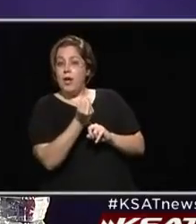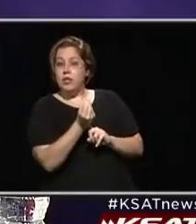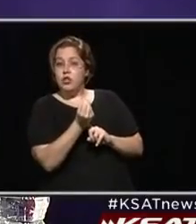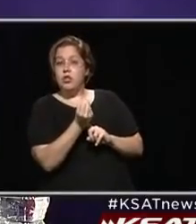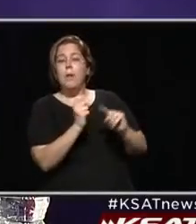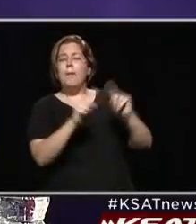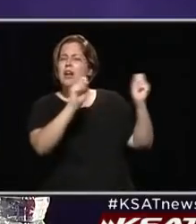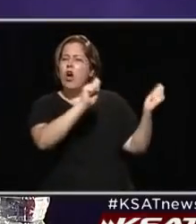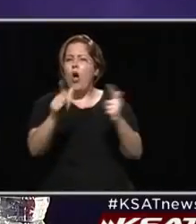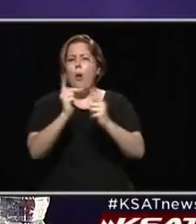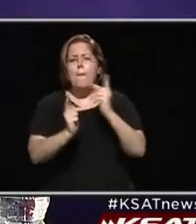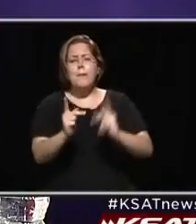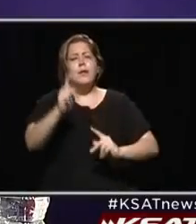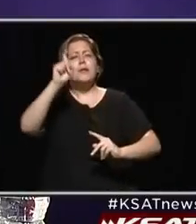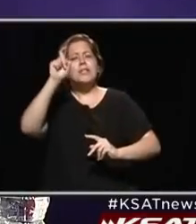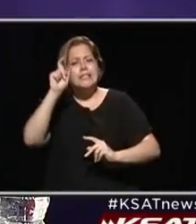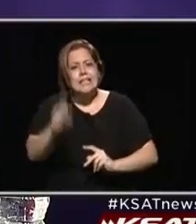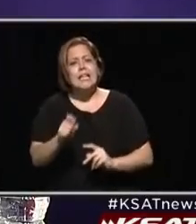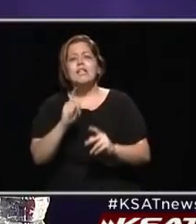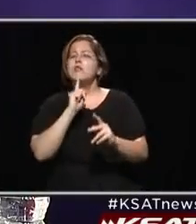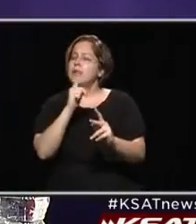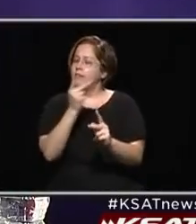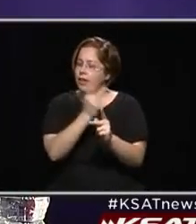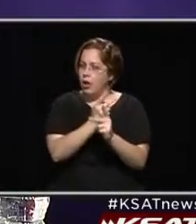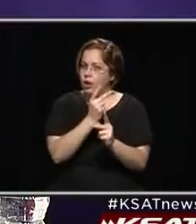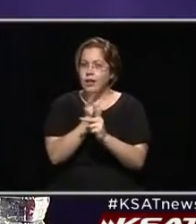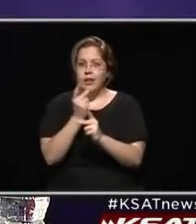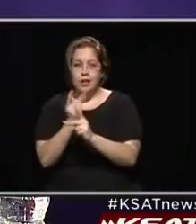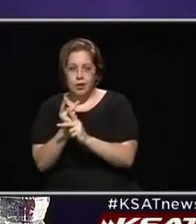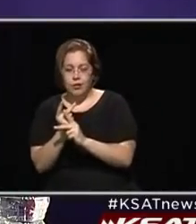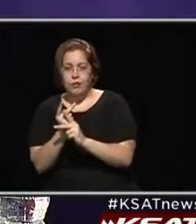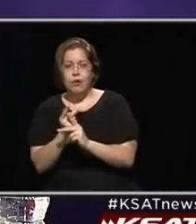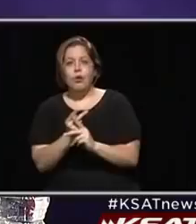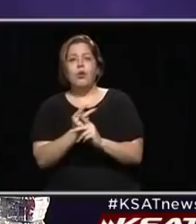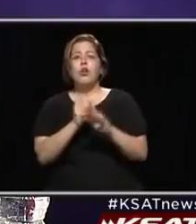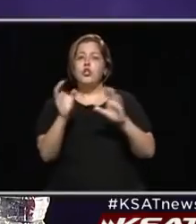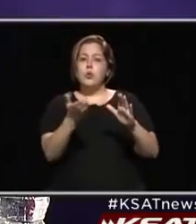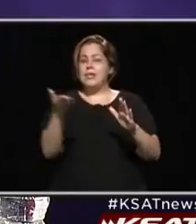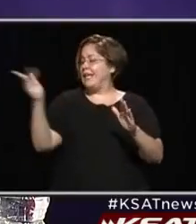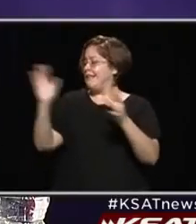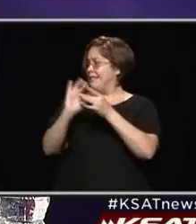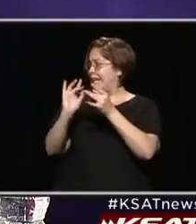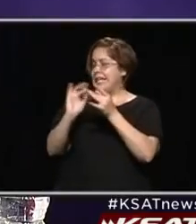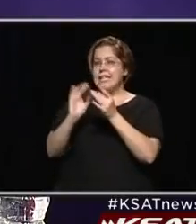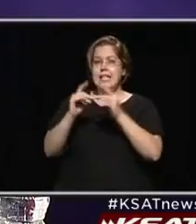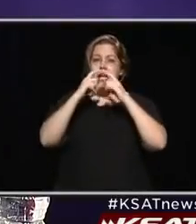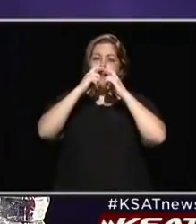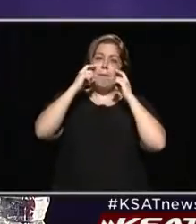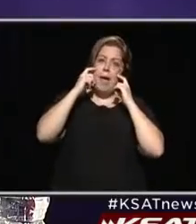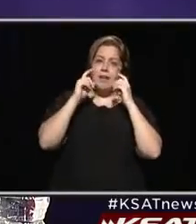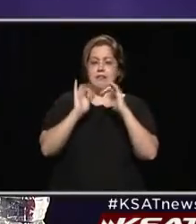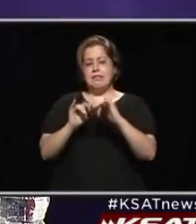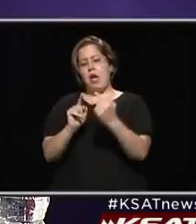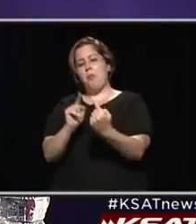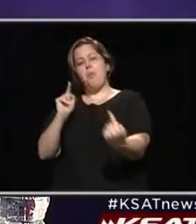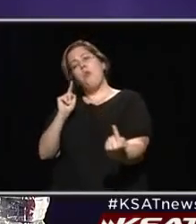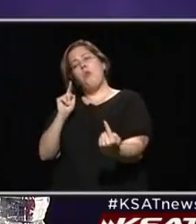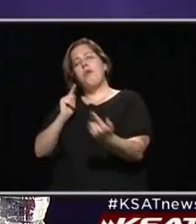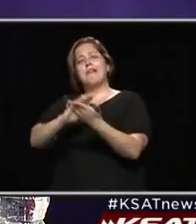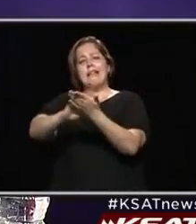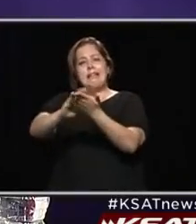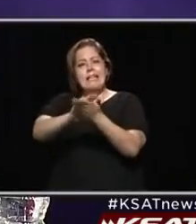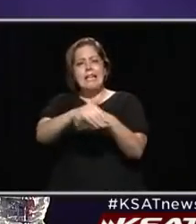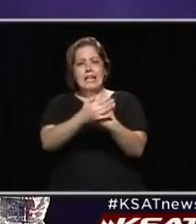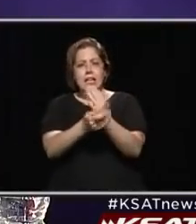everybody's going to have to be very careful doing the things the mayor said, face masks, distancing, sanitation,